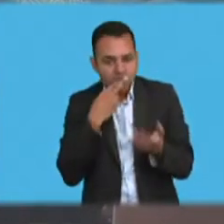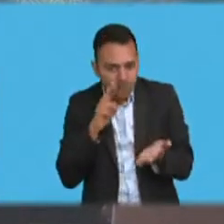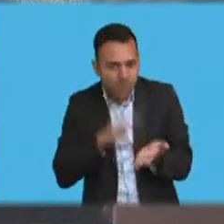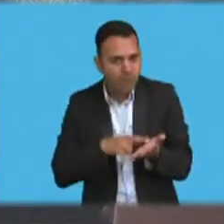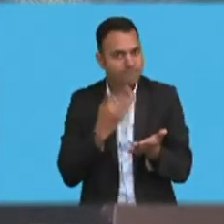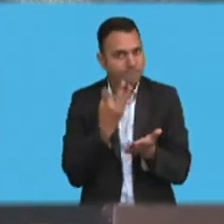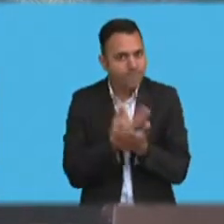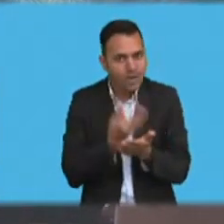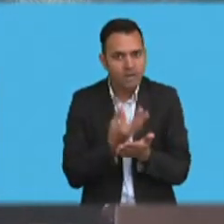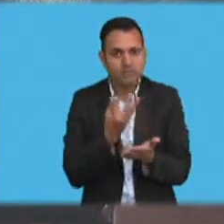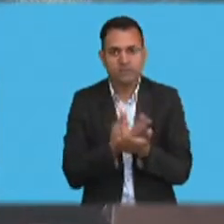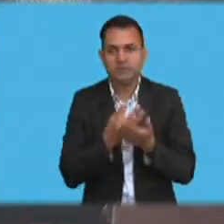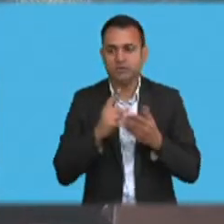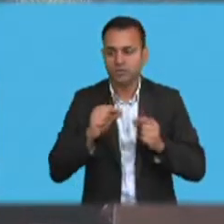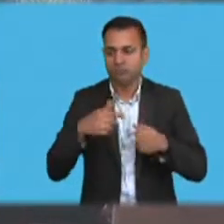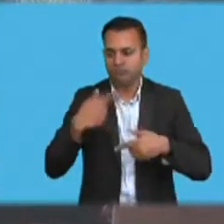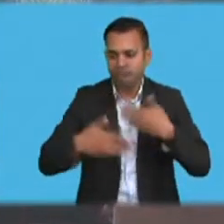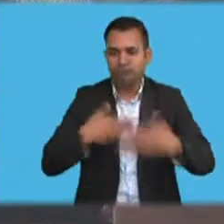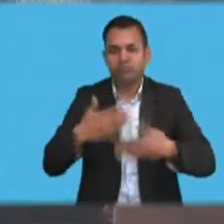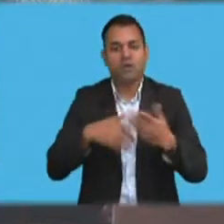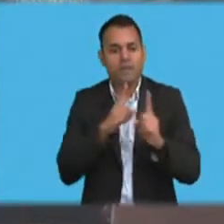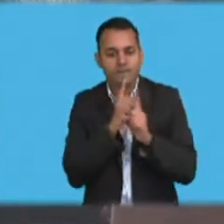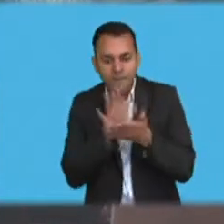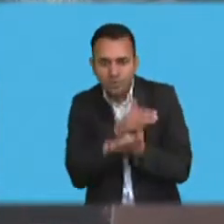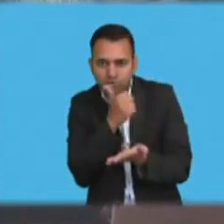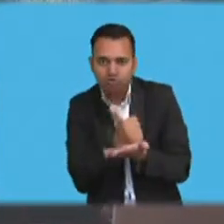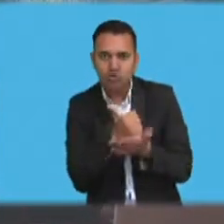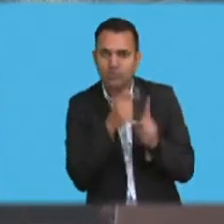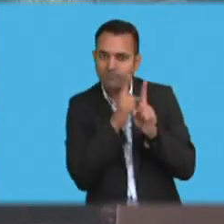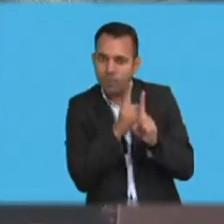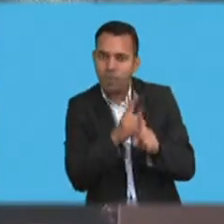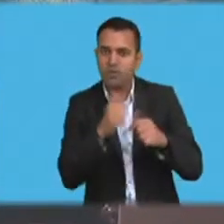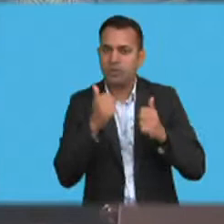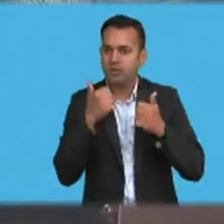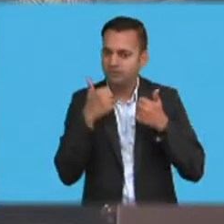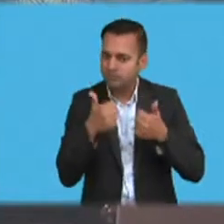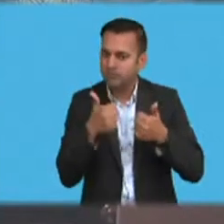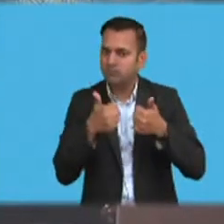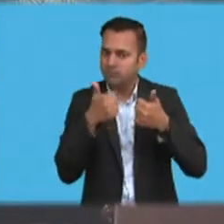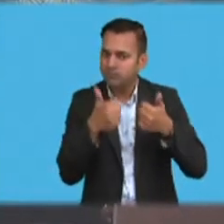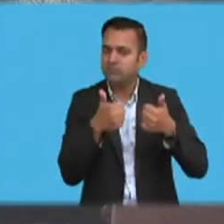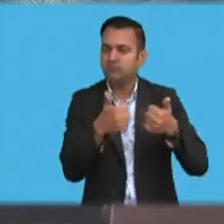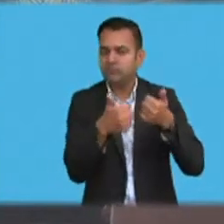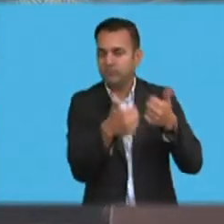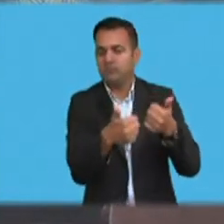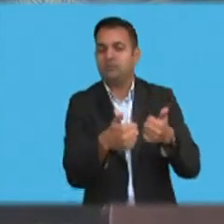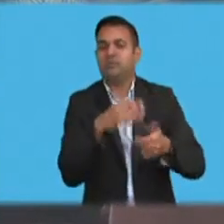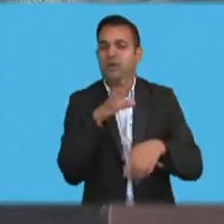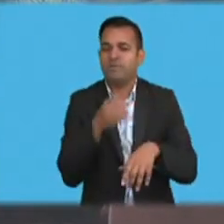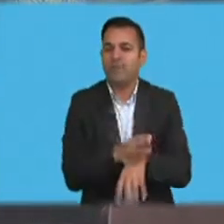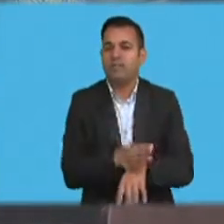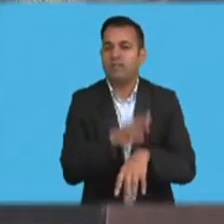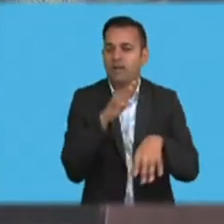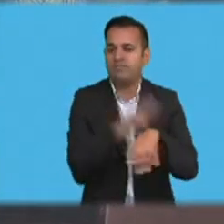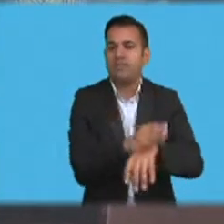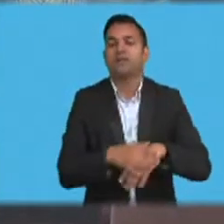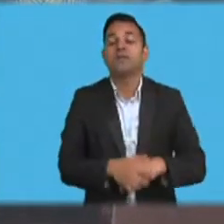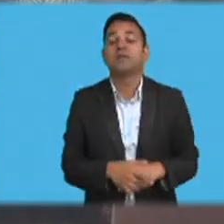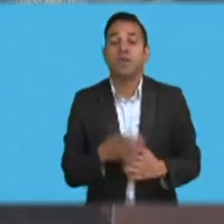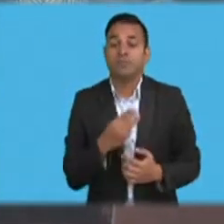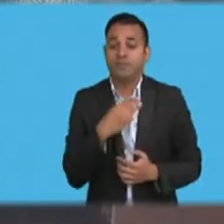on a daily, weekly or monthly basis. Lastly, Madam Speaker, the Ministry is also working closely